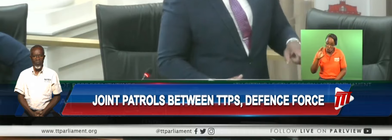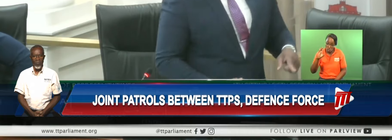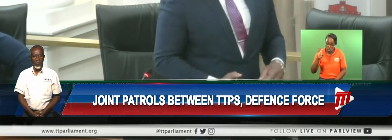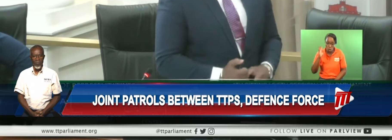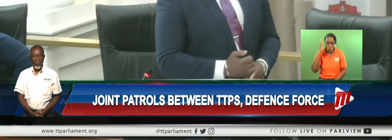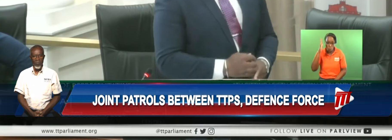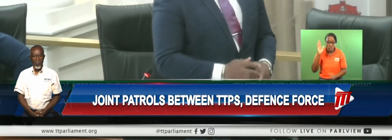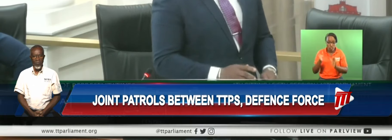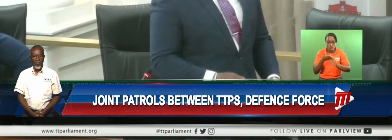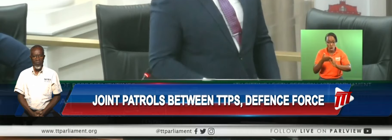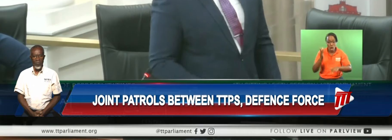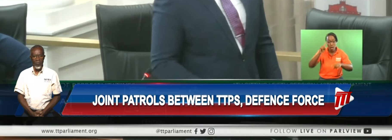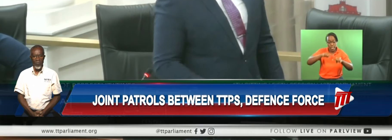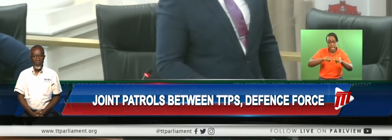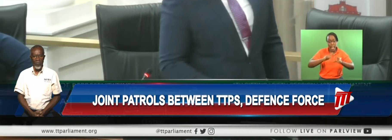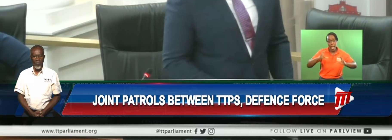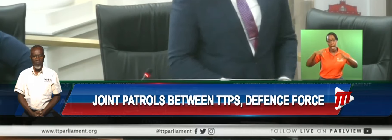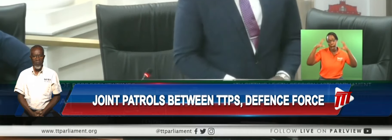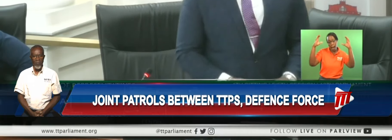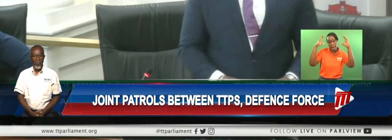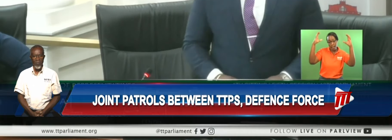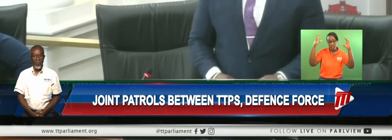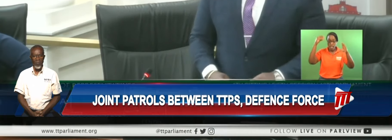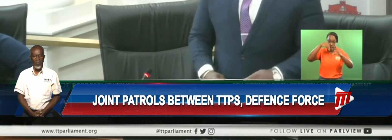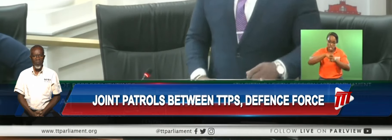in Trinidad and Tobago.